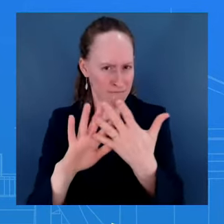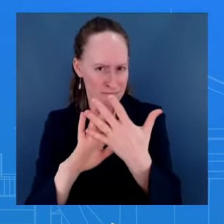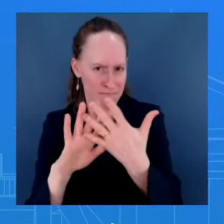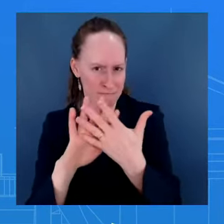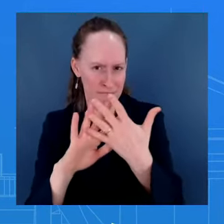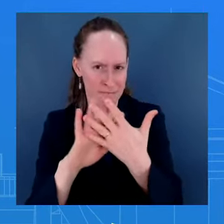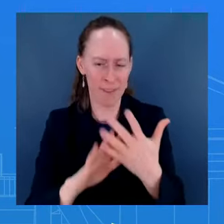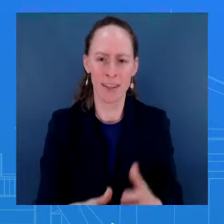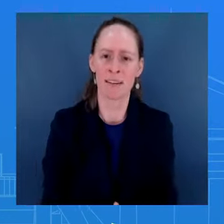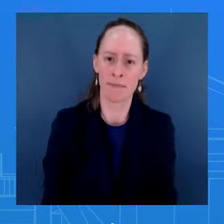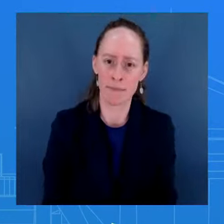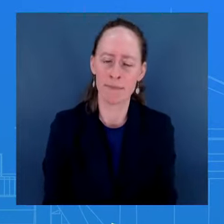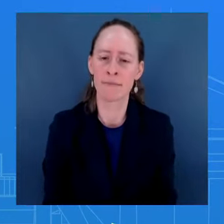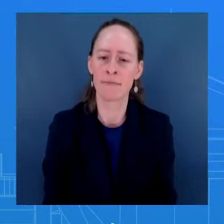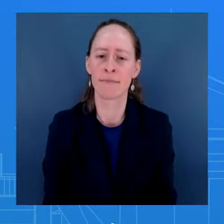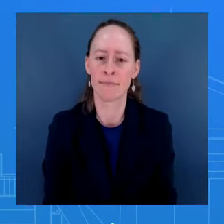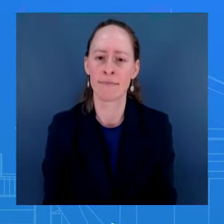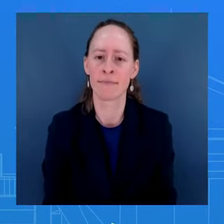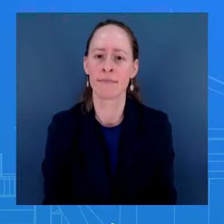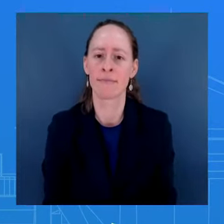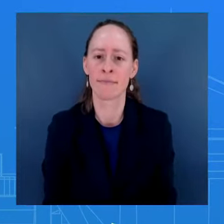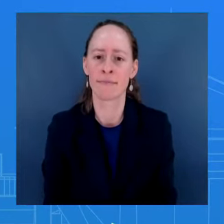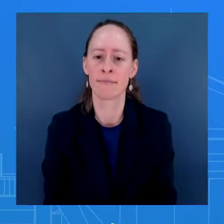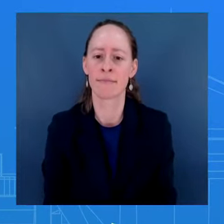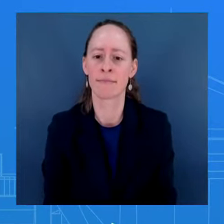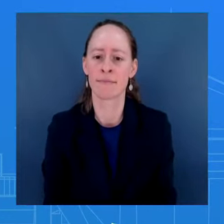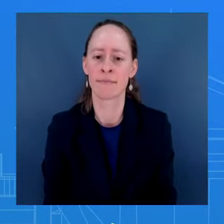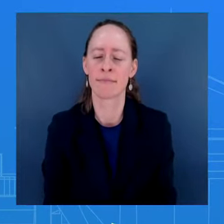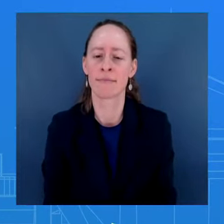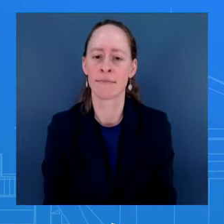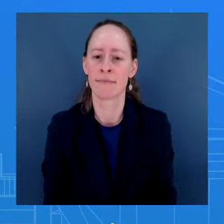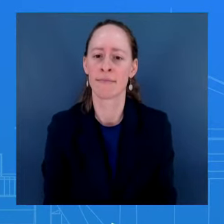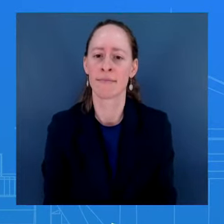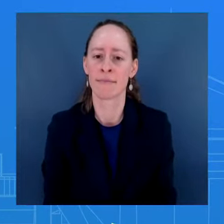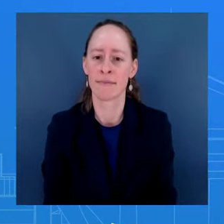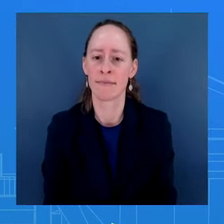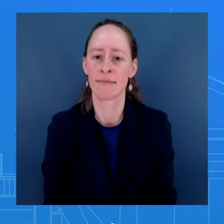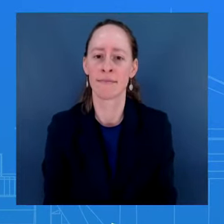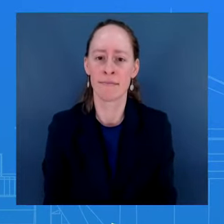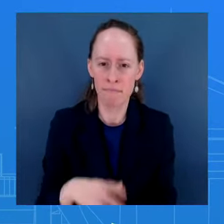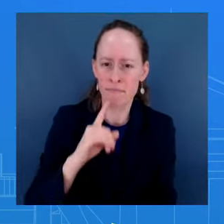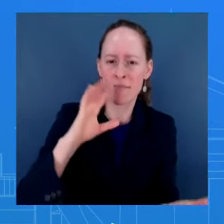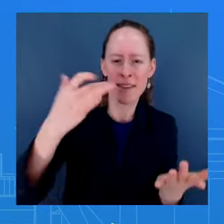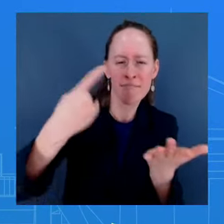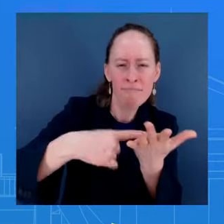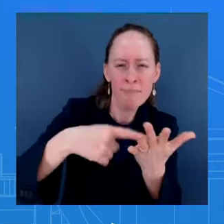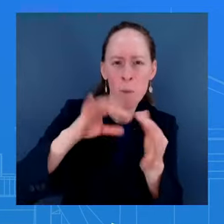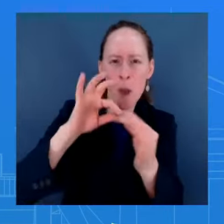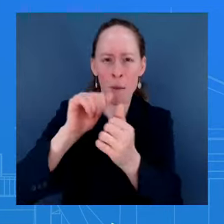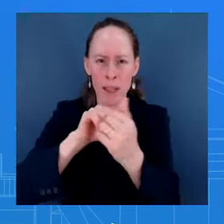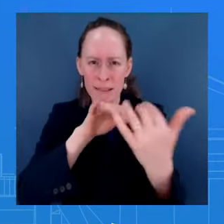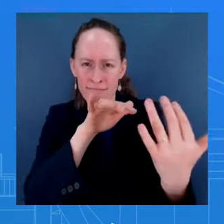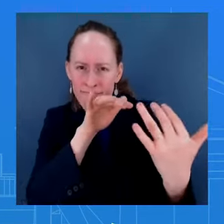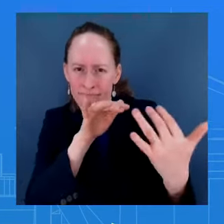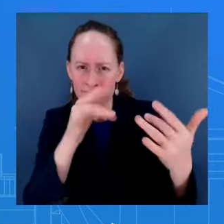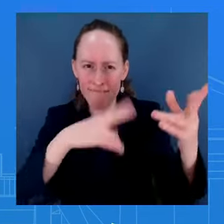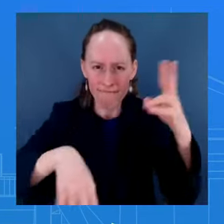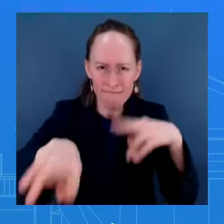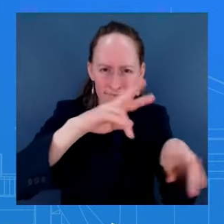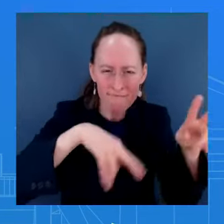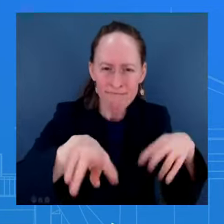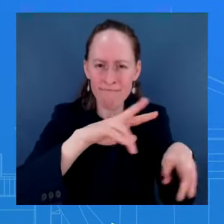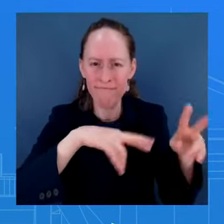to. We've seen what has been happening on the battlefield over the past several weeks because of Congress's